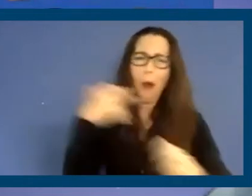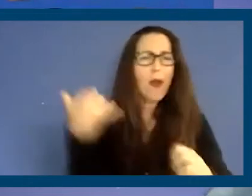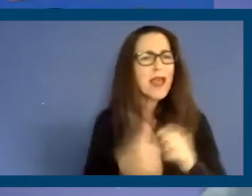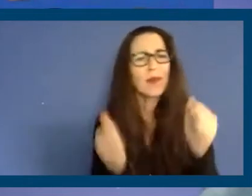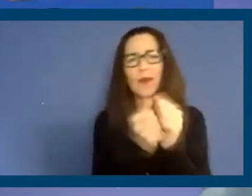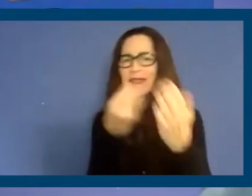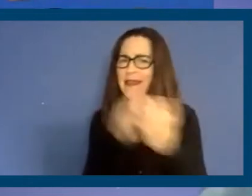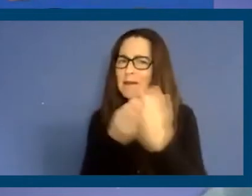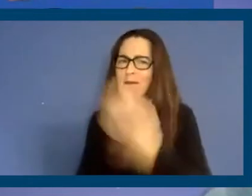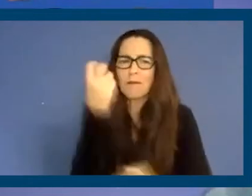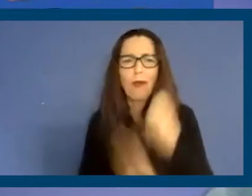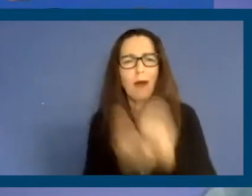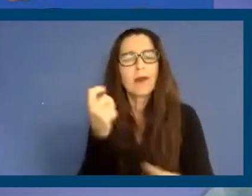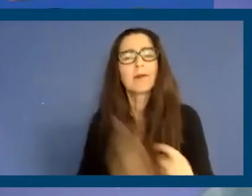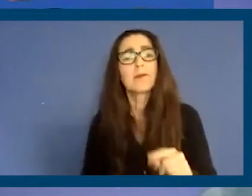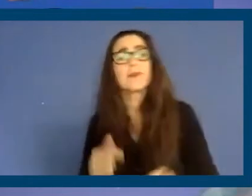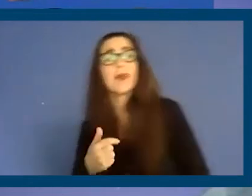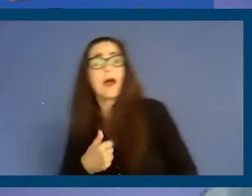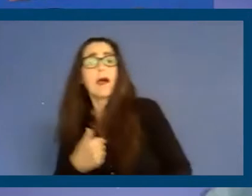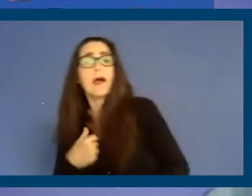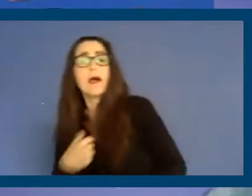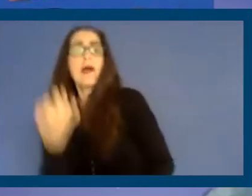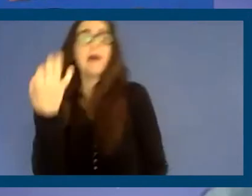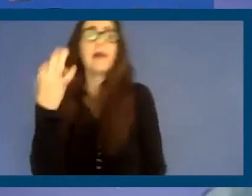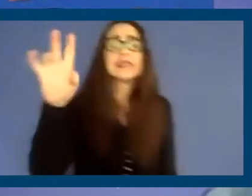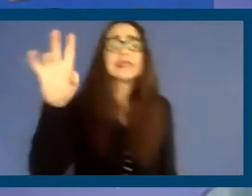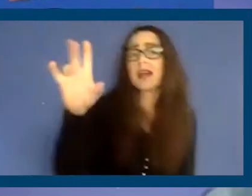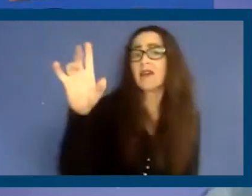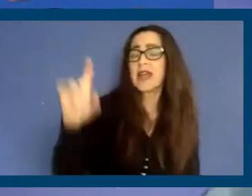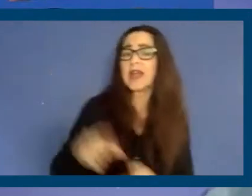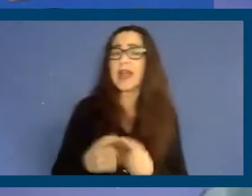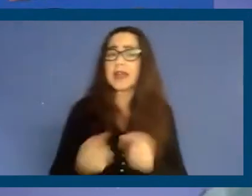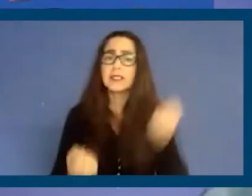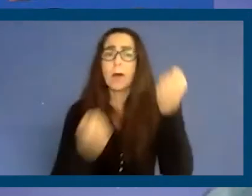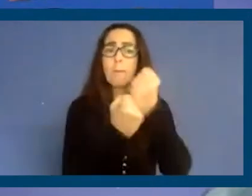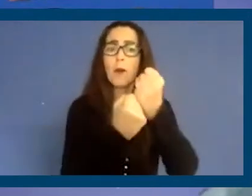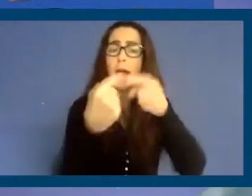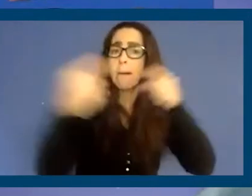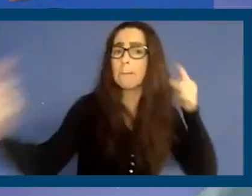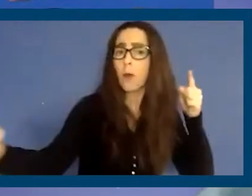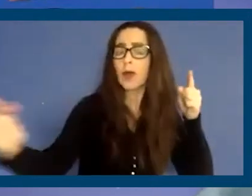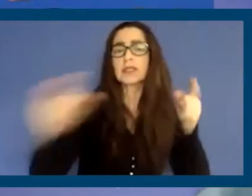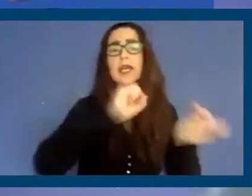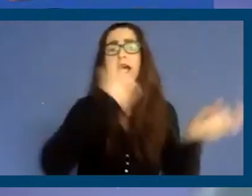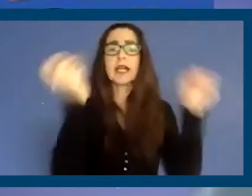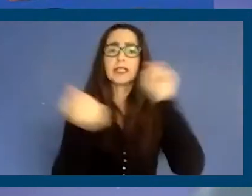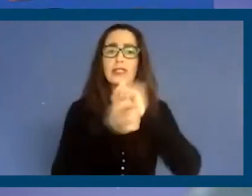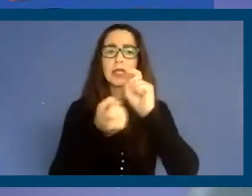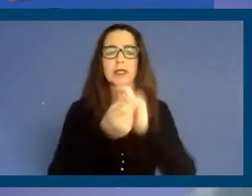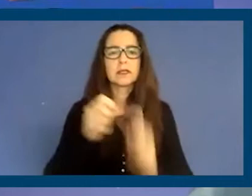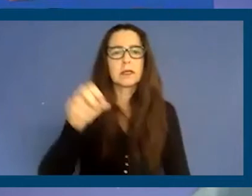I have and Coalition for Economic Survival has fought to oppose and then repeal the Costa-Hawkins